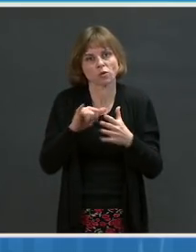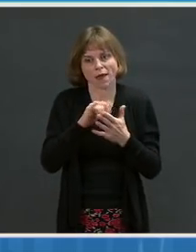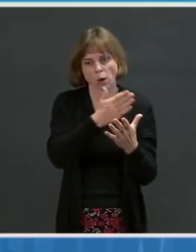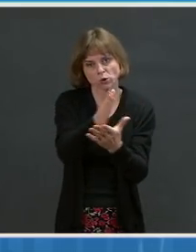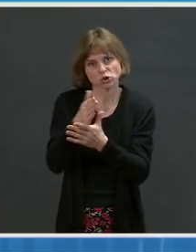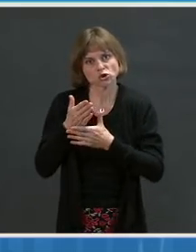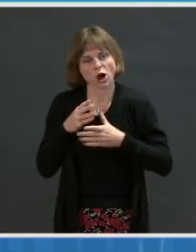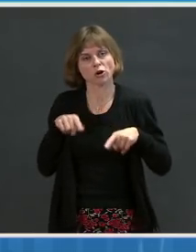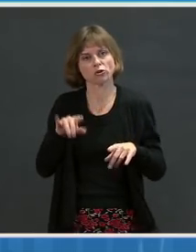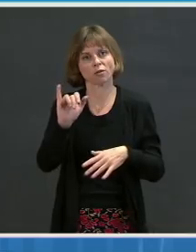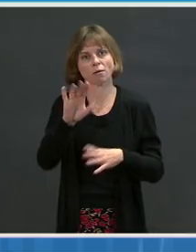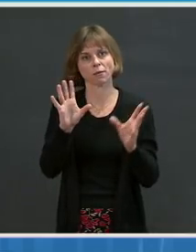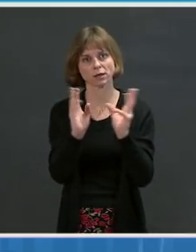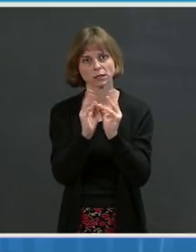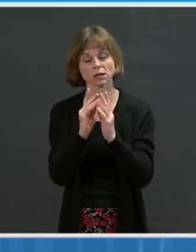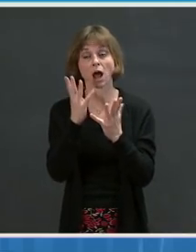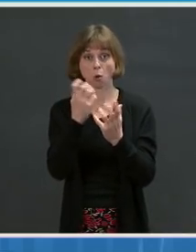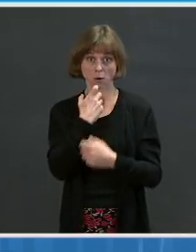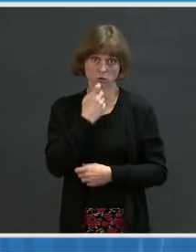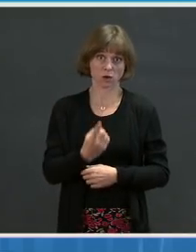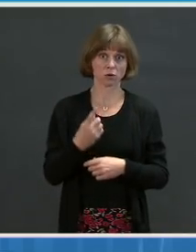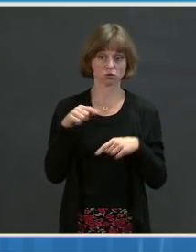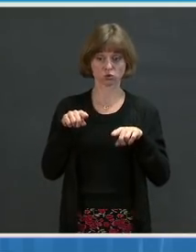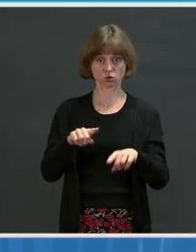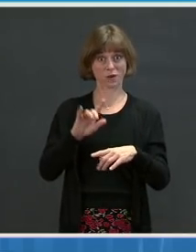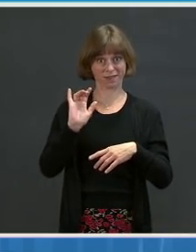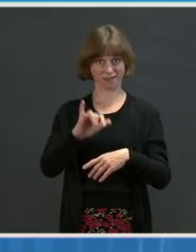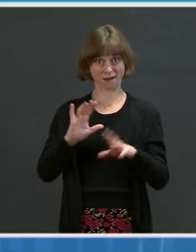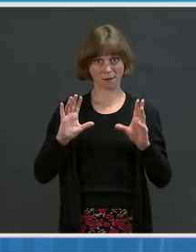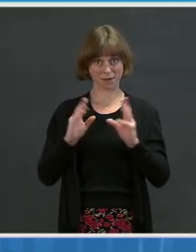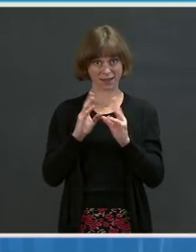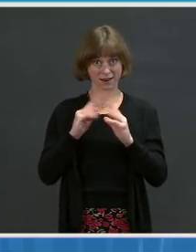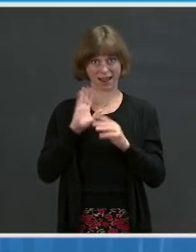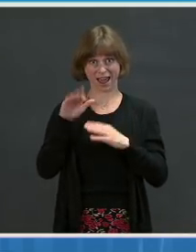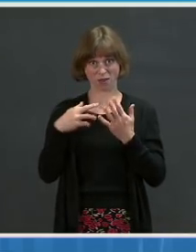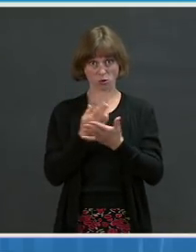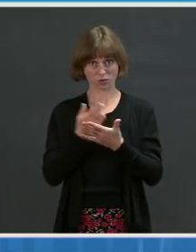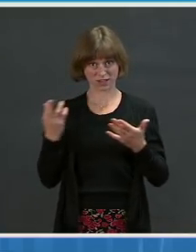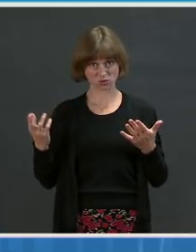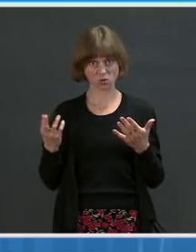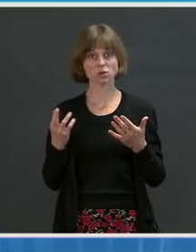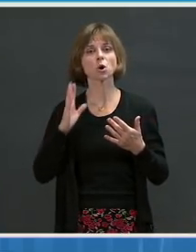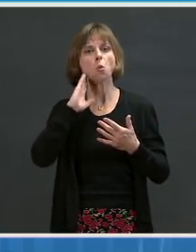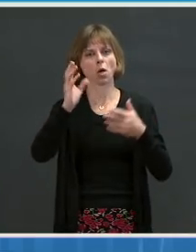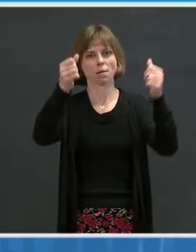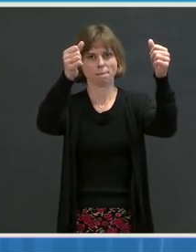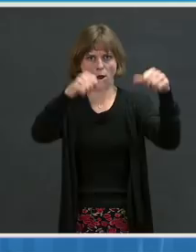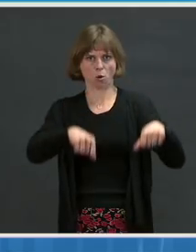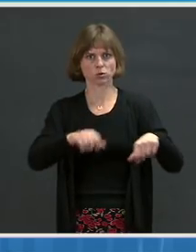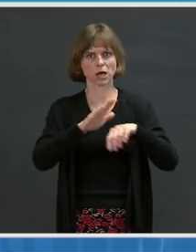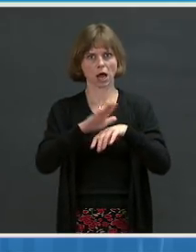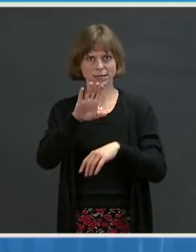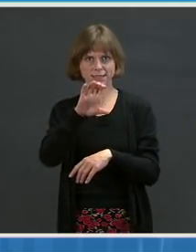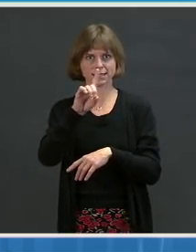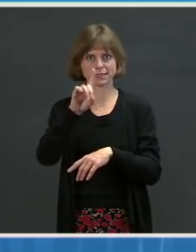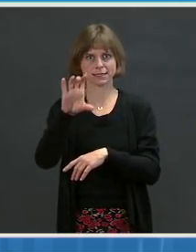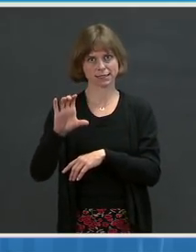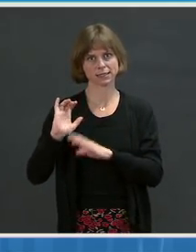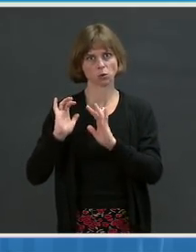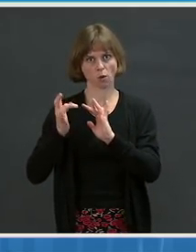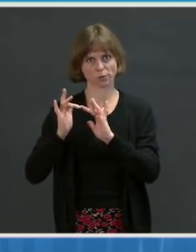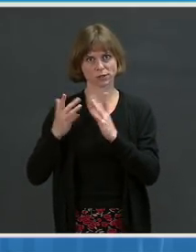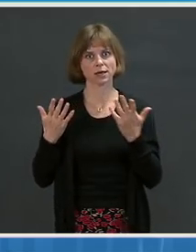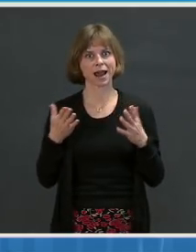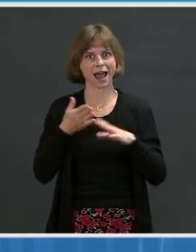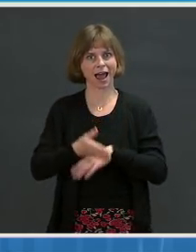forum. And I want to let you know that all of these sessions, as well as resources and materials, will be posted on the CDC website following the forum.